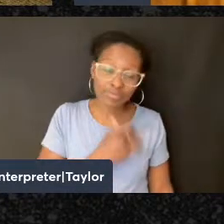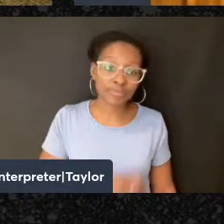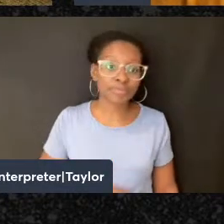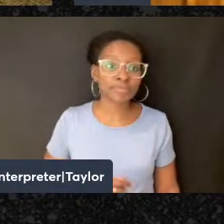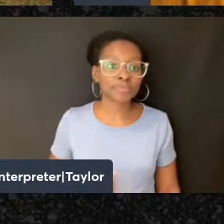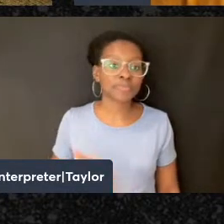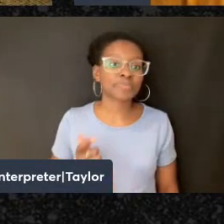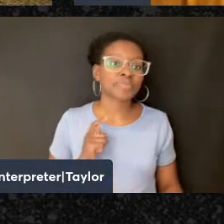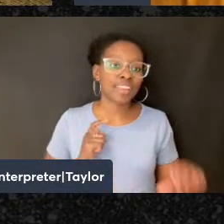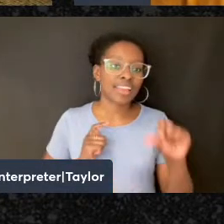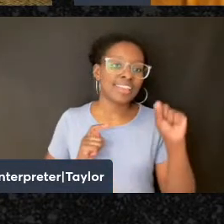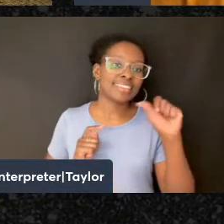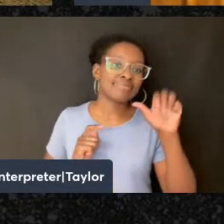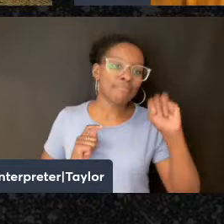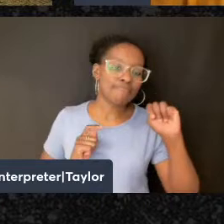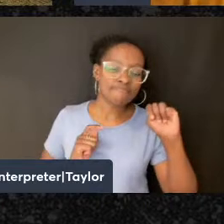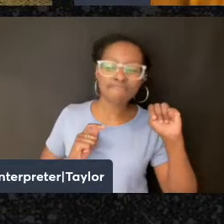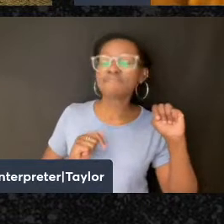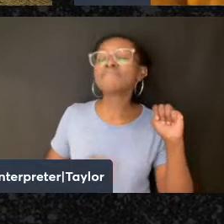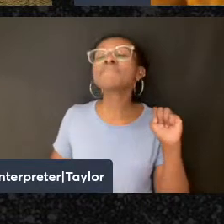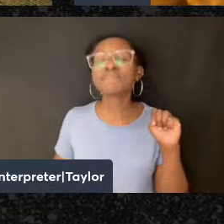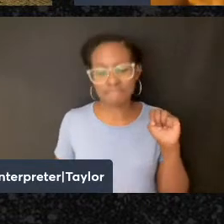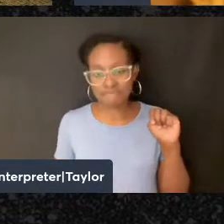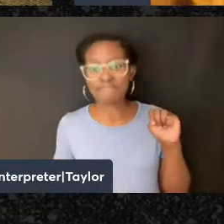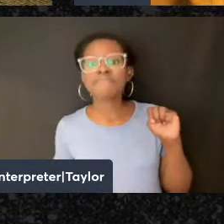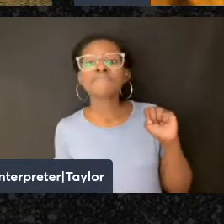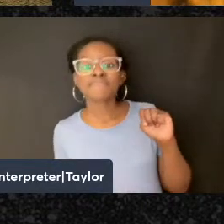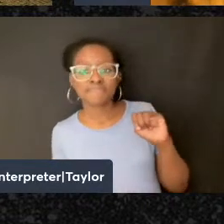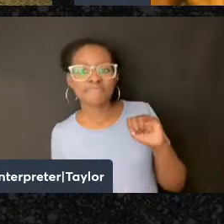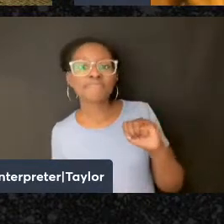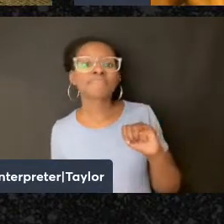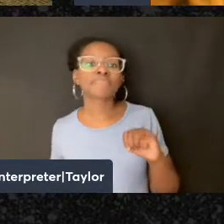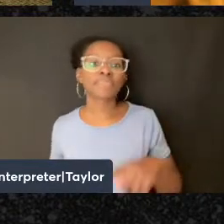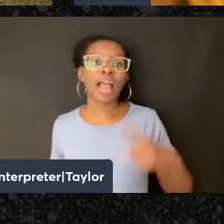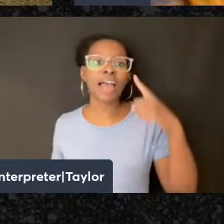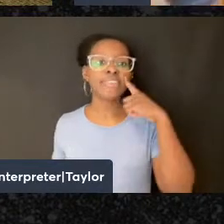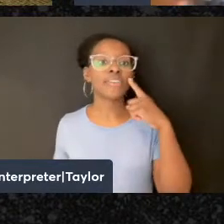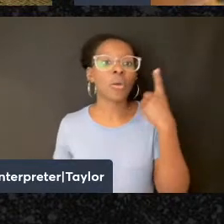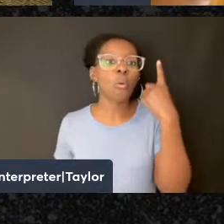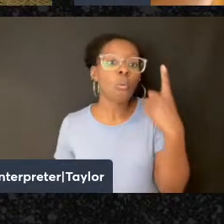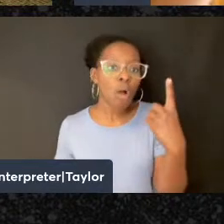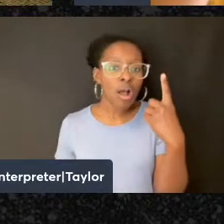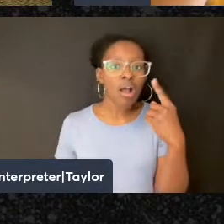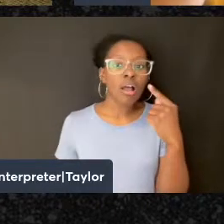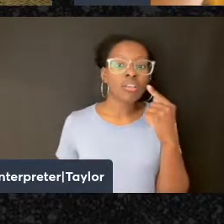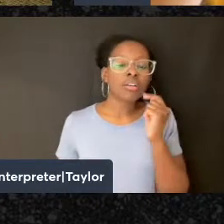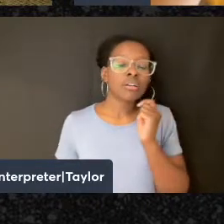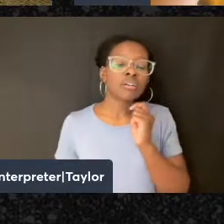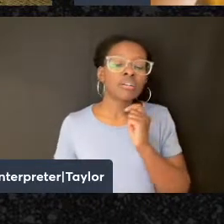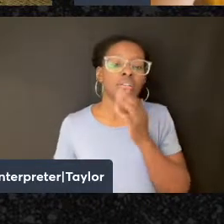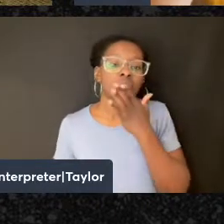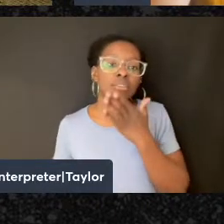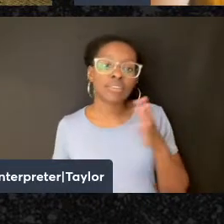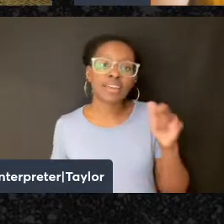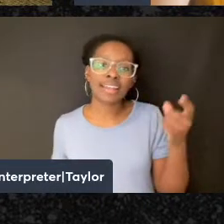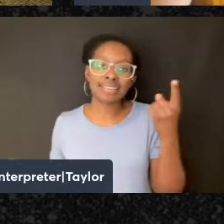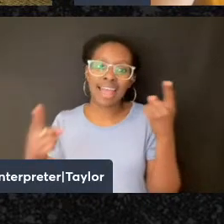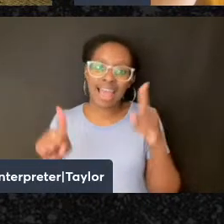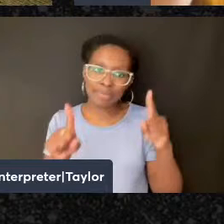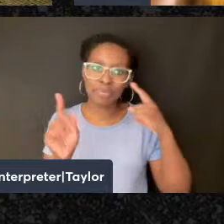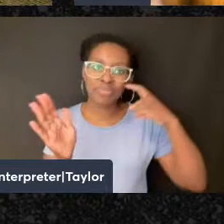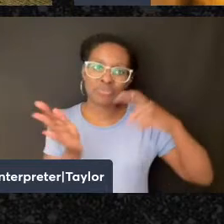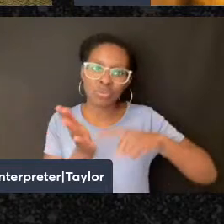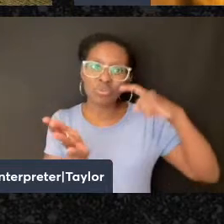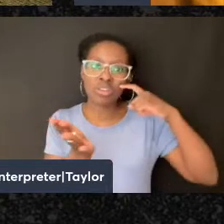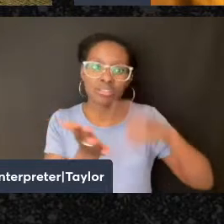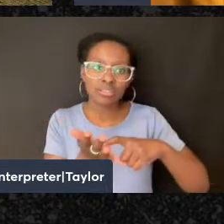I'll take it. I think that one of the things that has happened, and I think this is